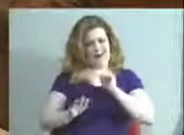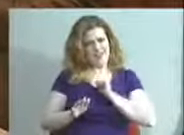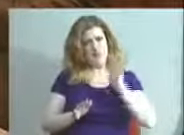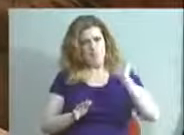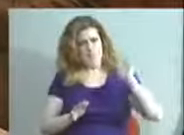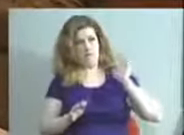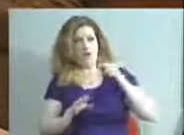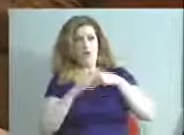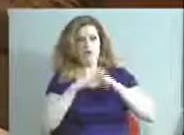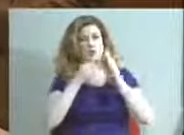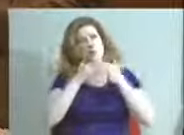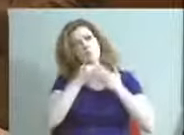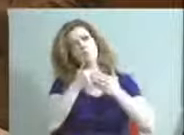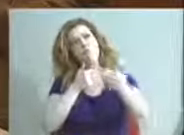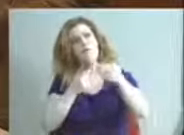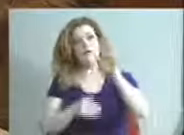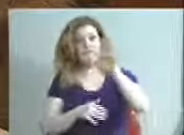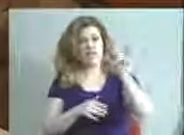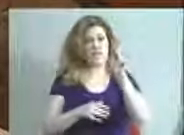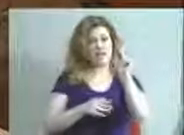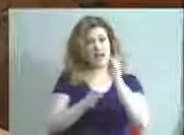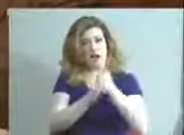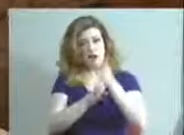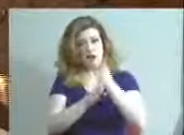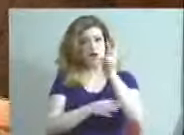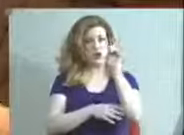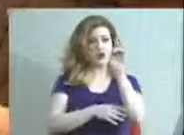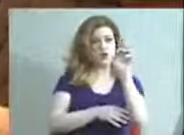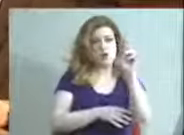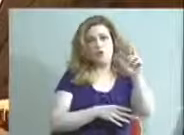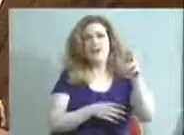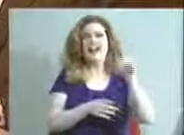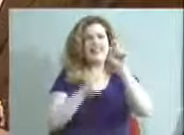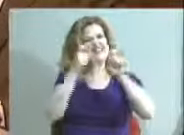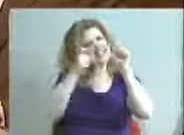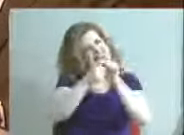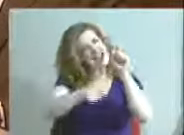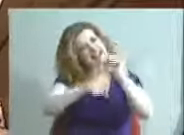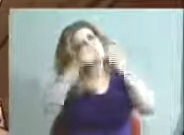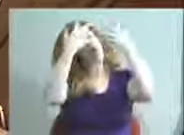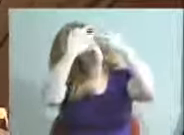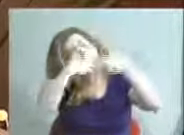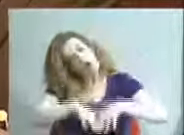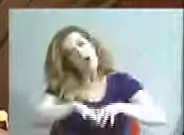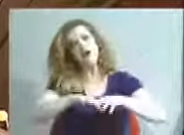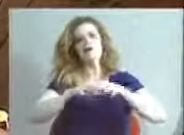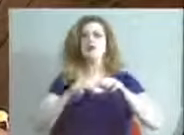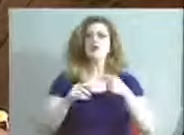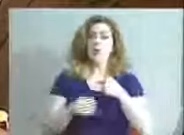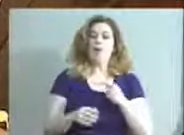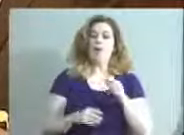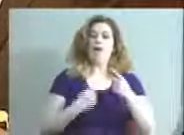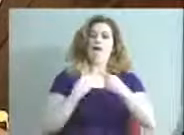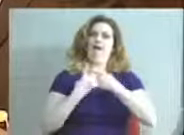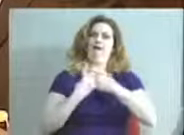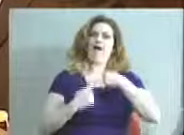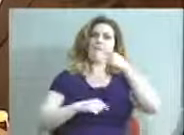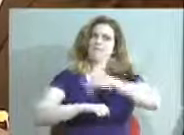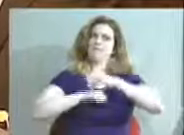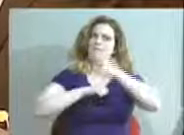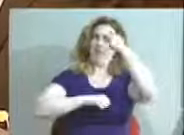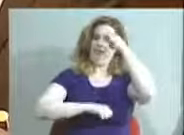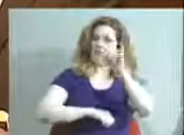forward with 55K incredible time that we were looking for it. So we're very optimistic about that. Now,